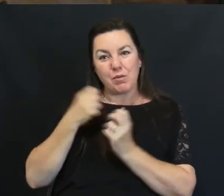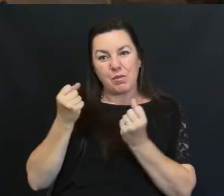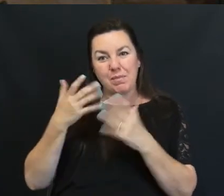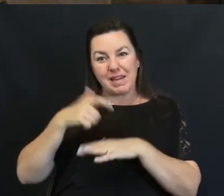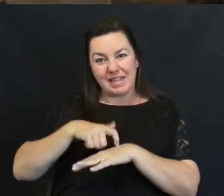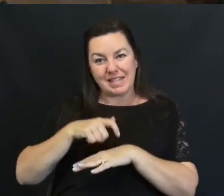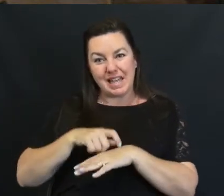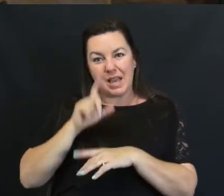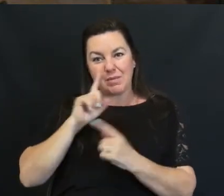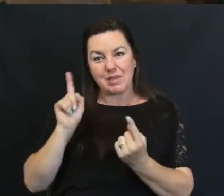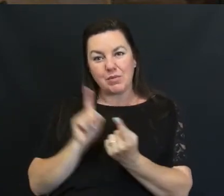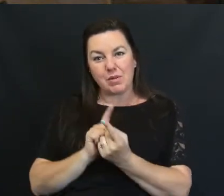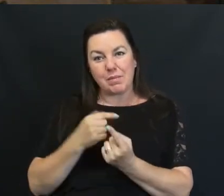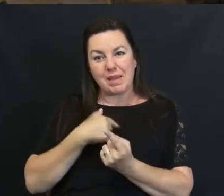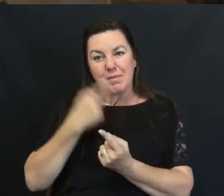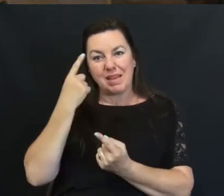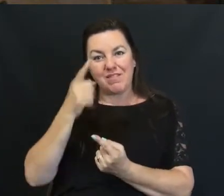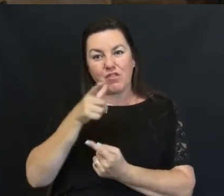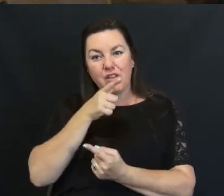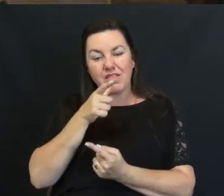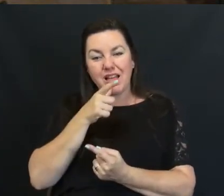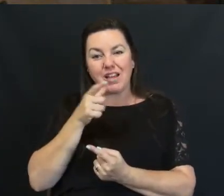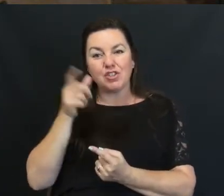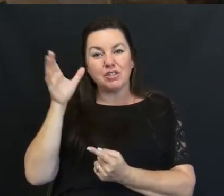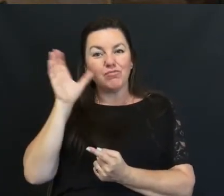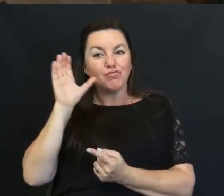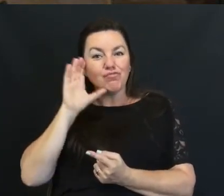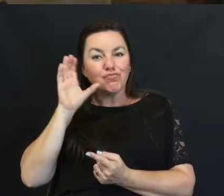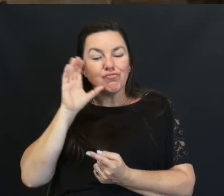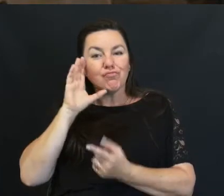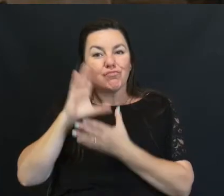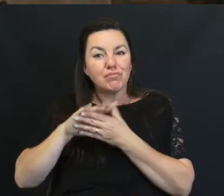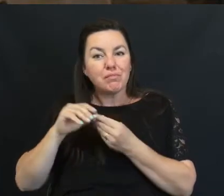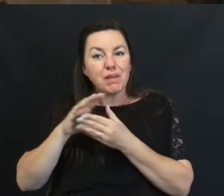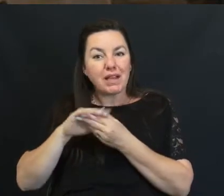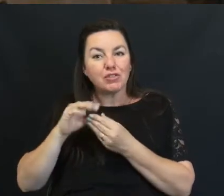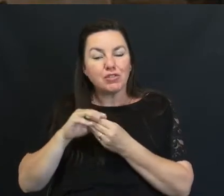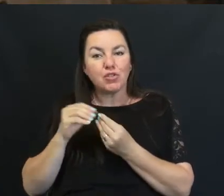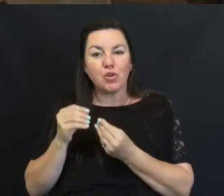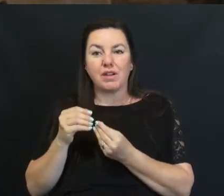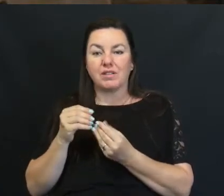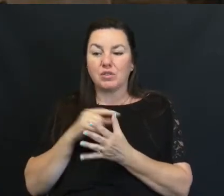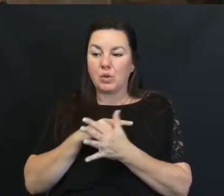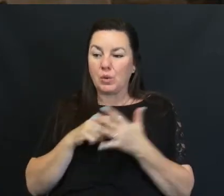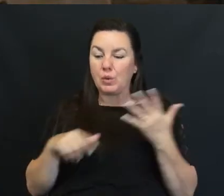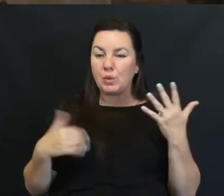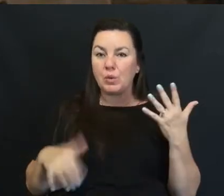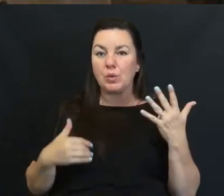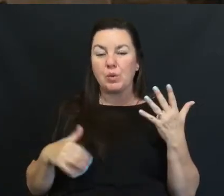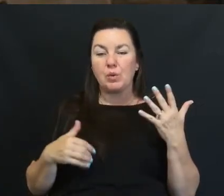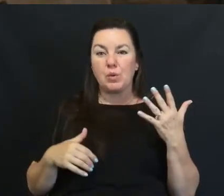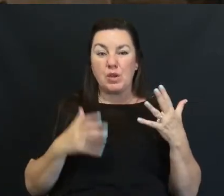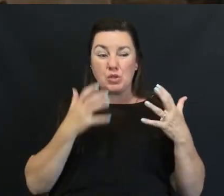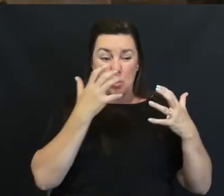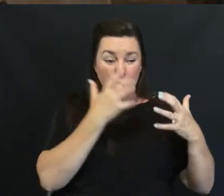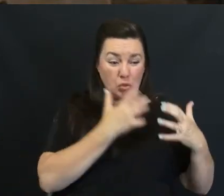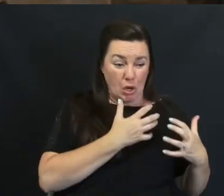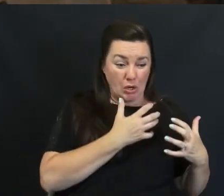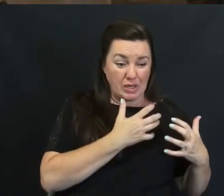she would Meet me for lunch And listen to my Story too So out of great Darkness God brings light